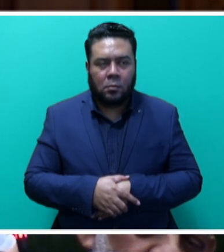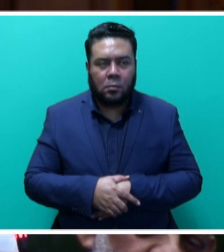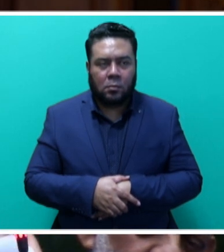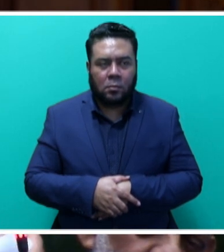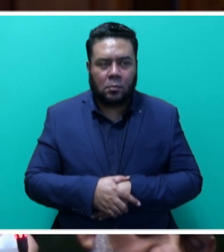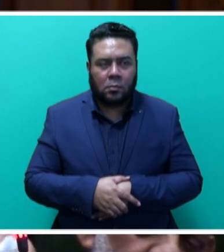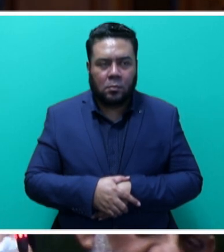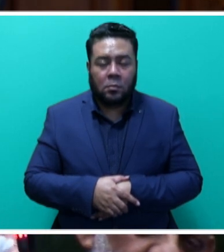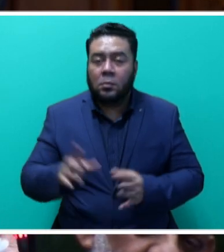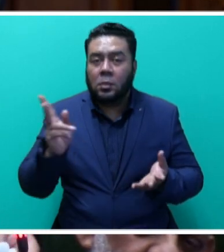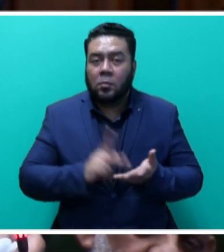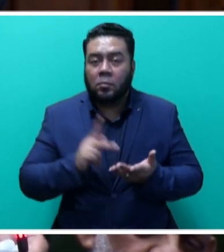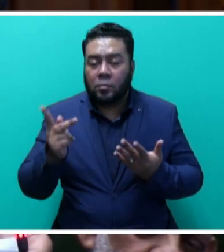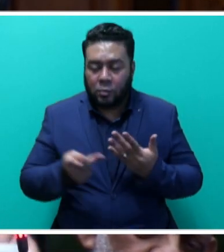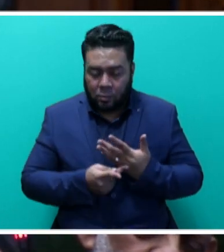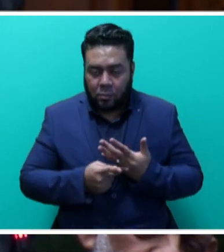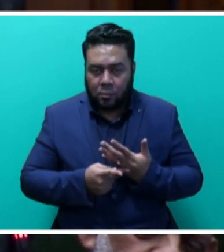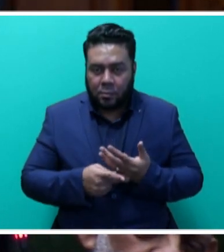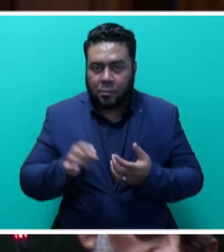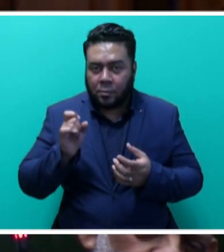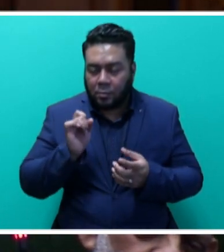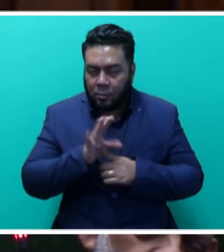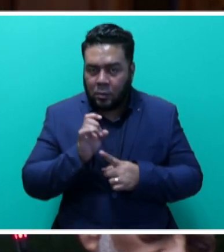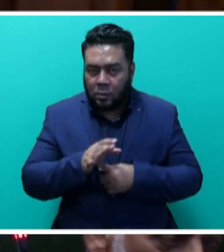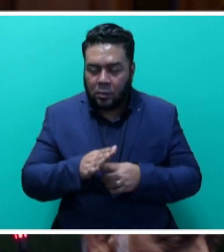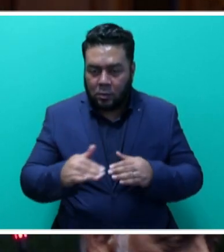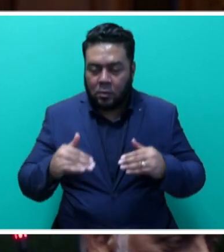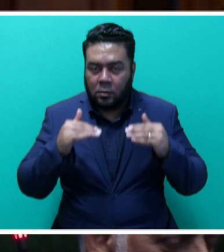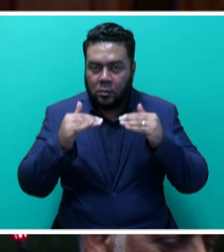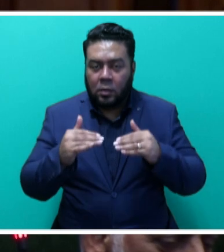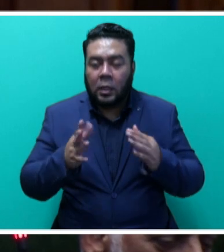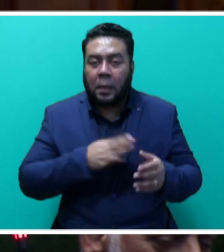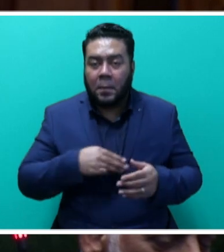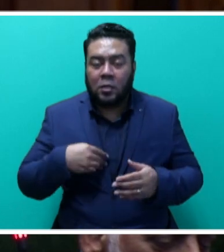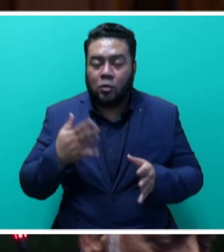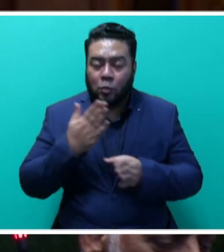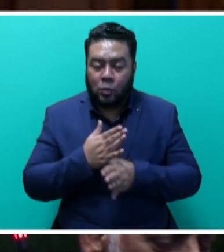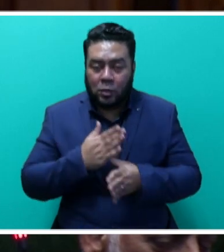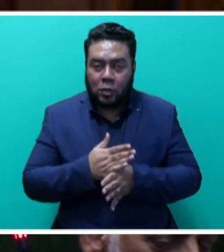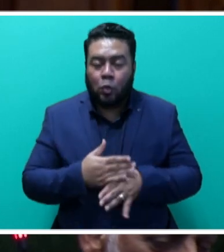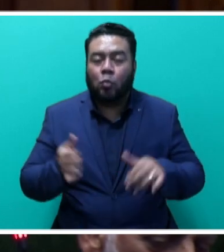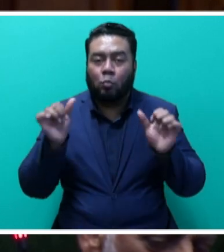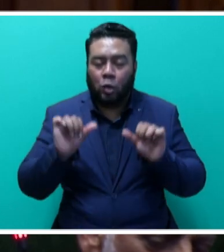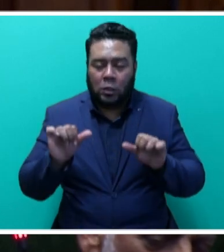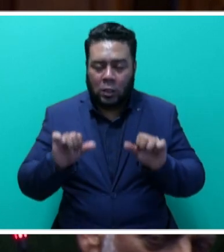The project marks a significant milestone in the Ministry's efforts to protect